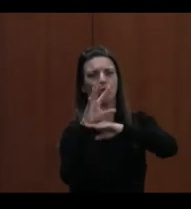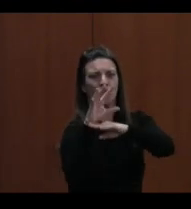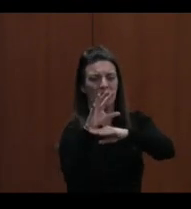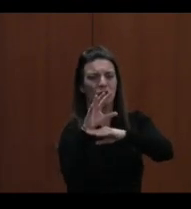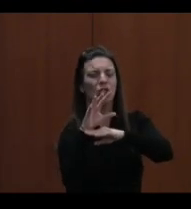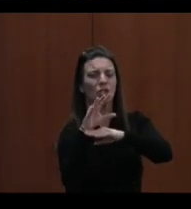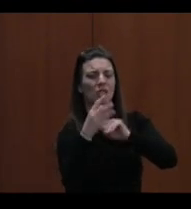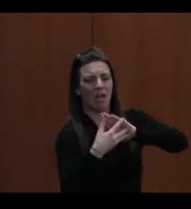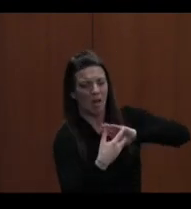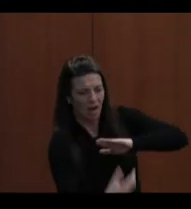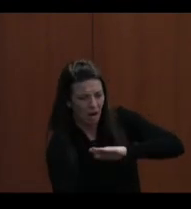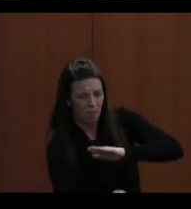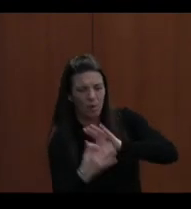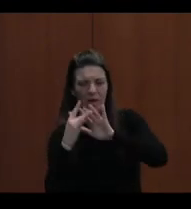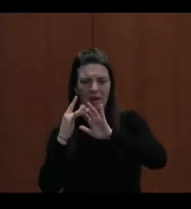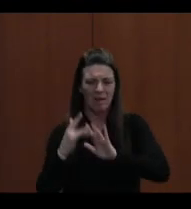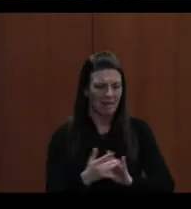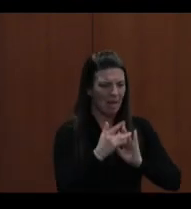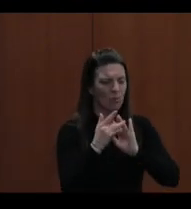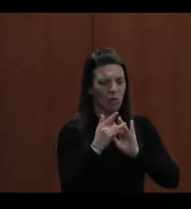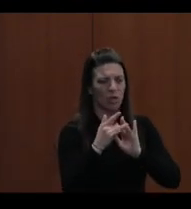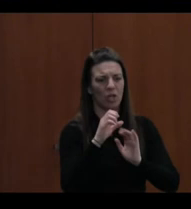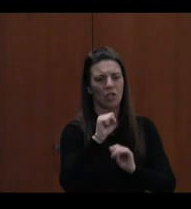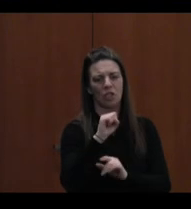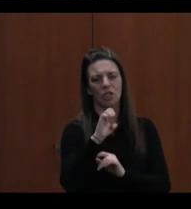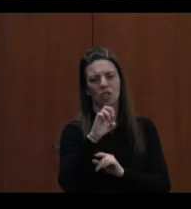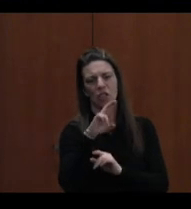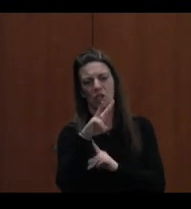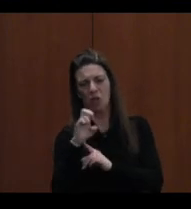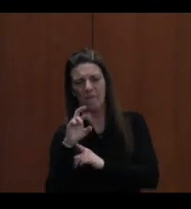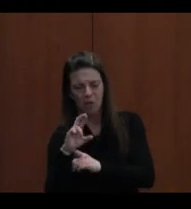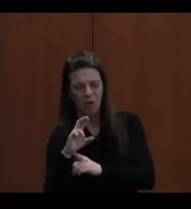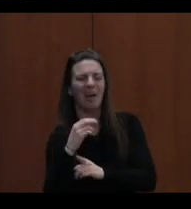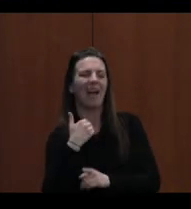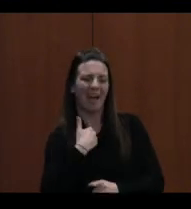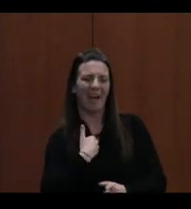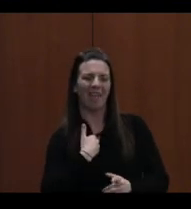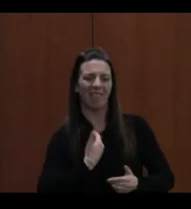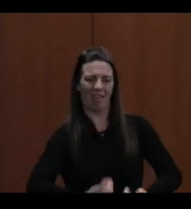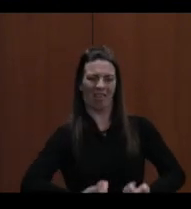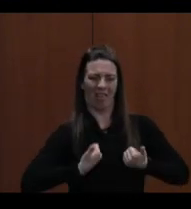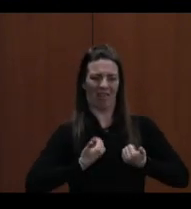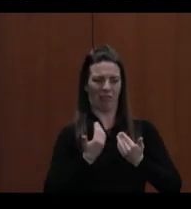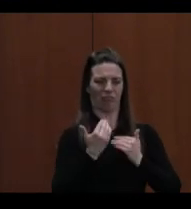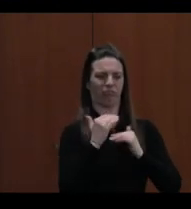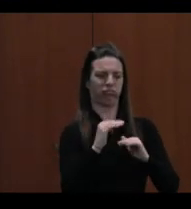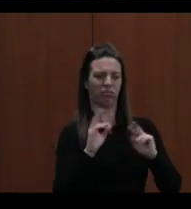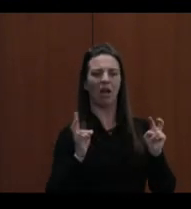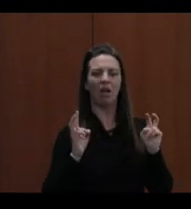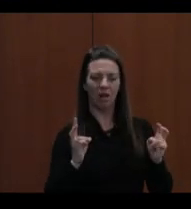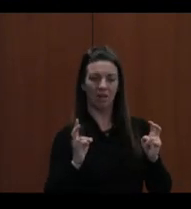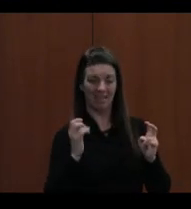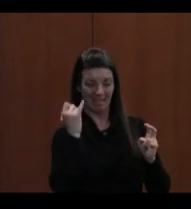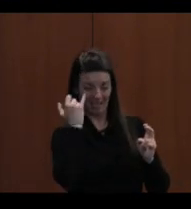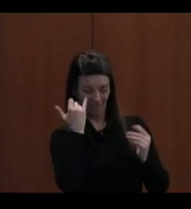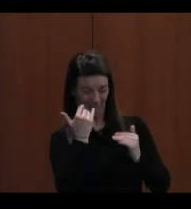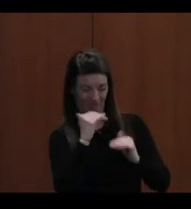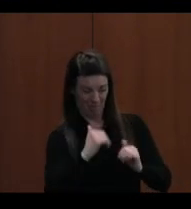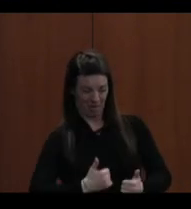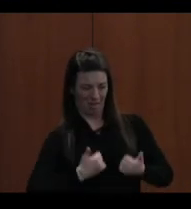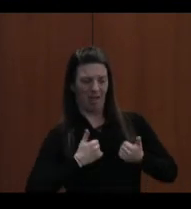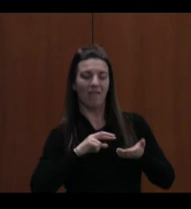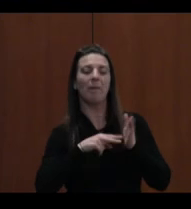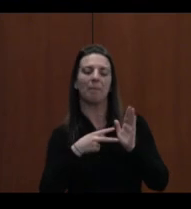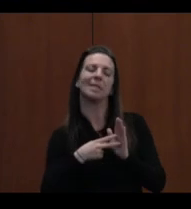network items, servers, Wi-Fi. They all have a service life to them, and at the end of that service life they need to be replaced. Oftentimes